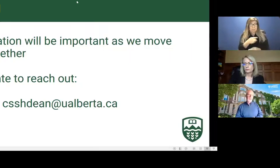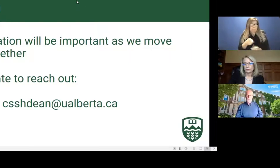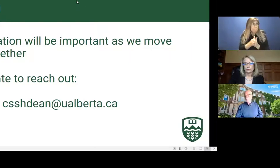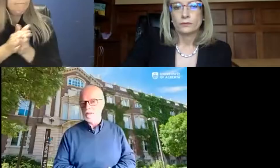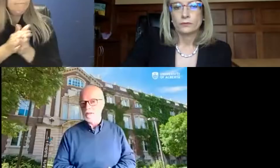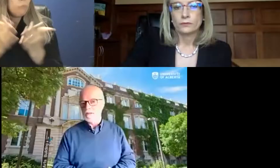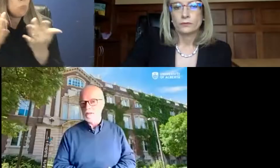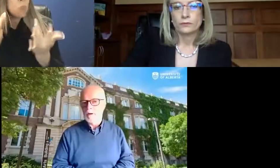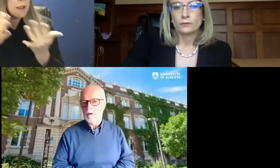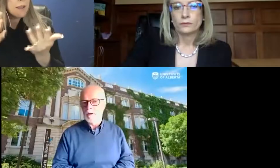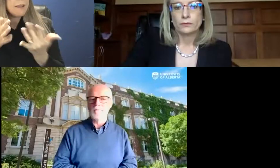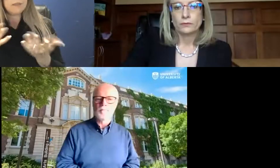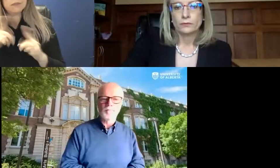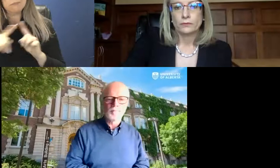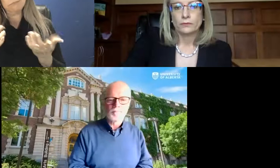in the next couple of months.